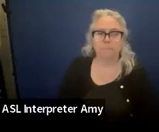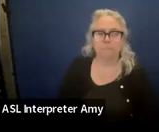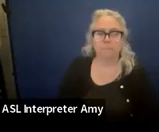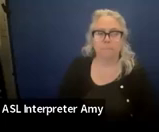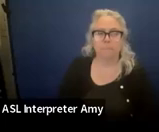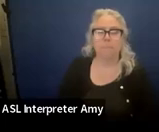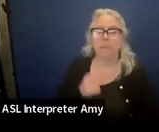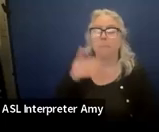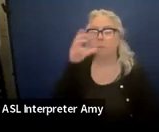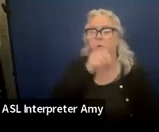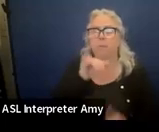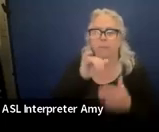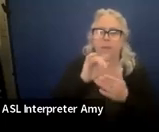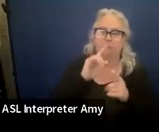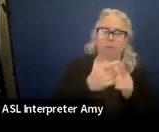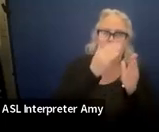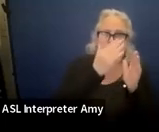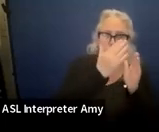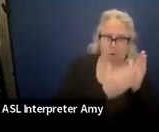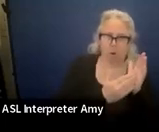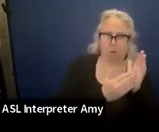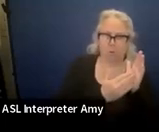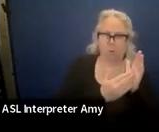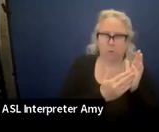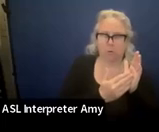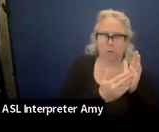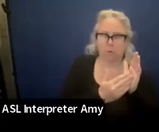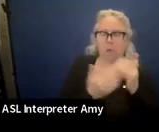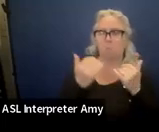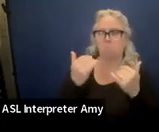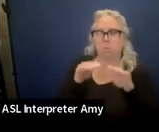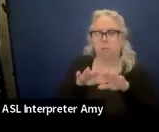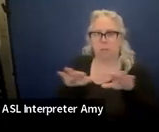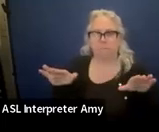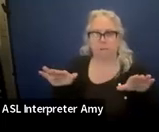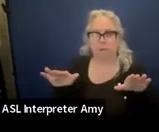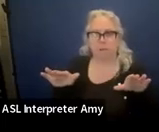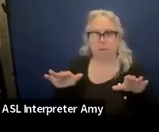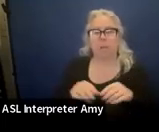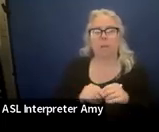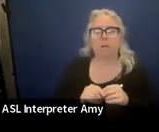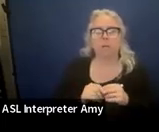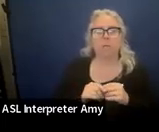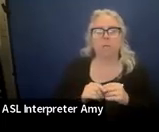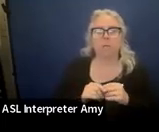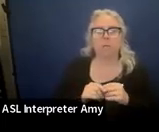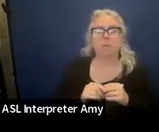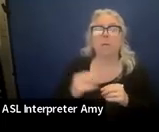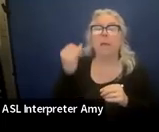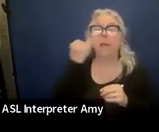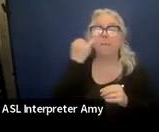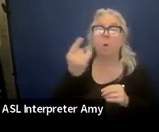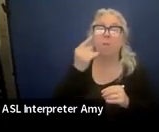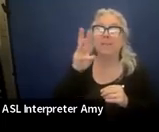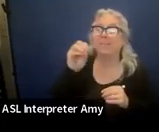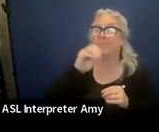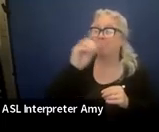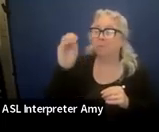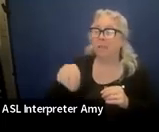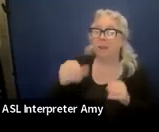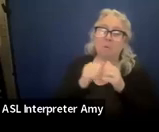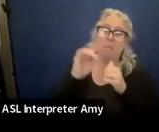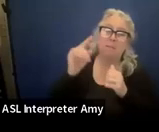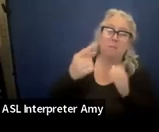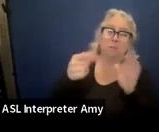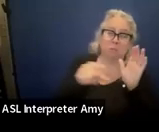I'm assuming that first part must be the. Is the present level. So if they're only at 60% with the first